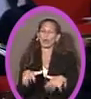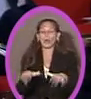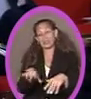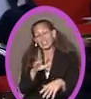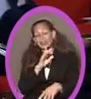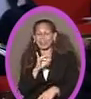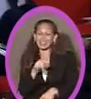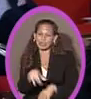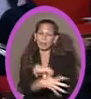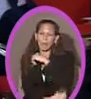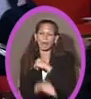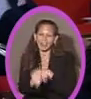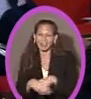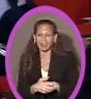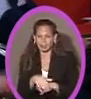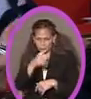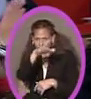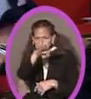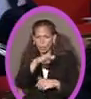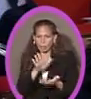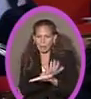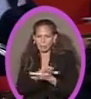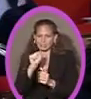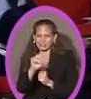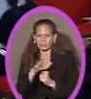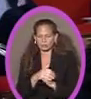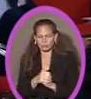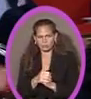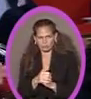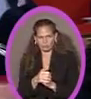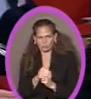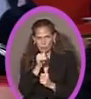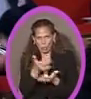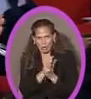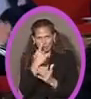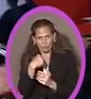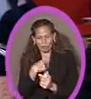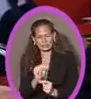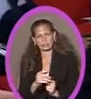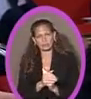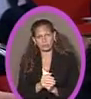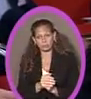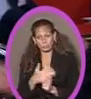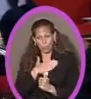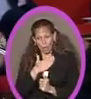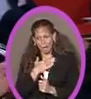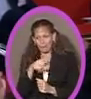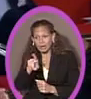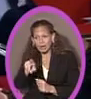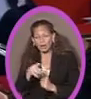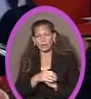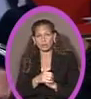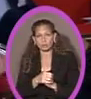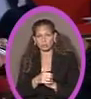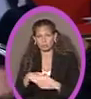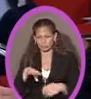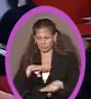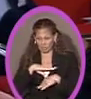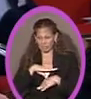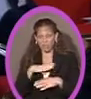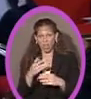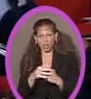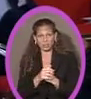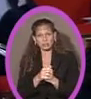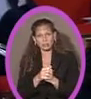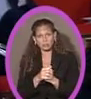you are that poor, so we'll send you the document, don't ask you for it. Are you really happy? Are you really satisfied to sit